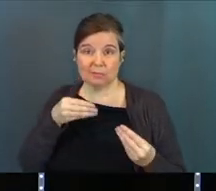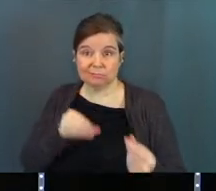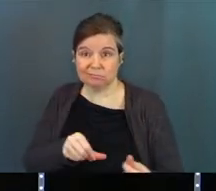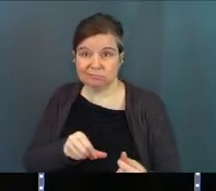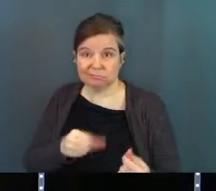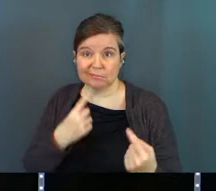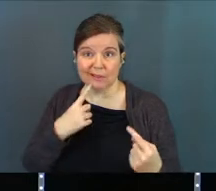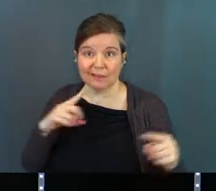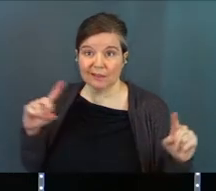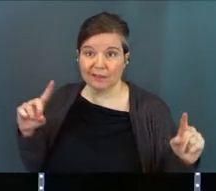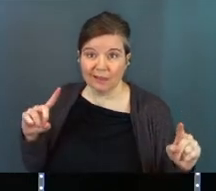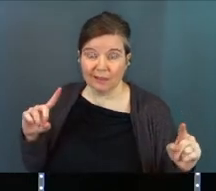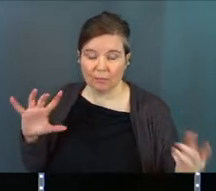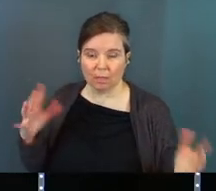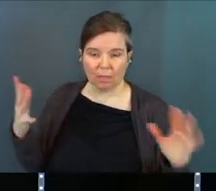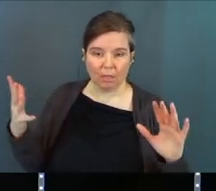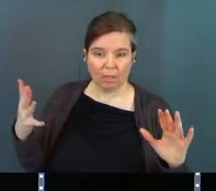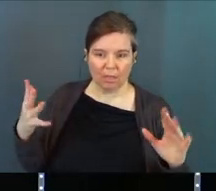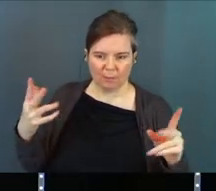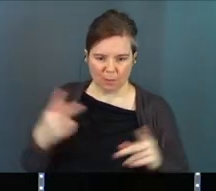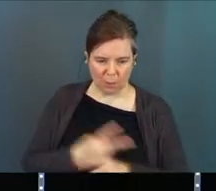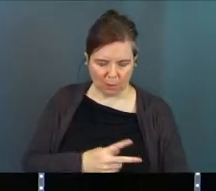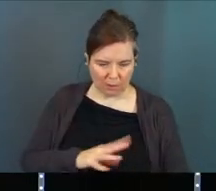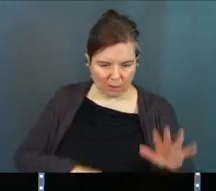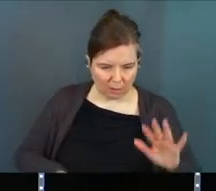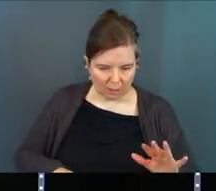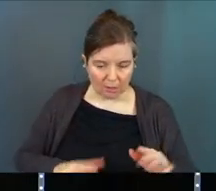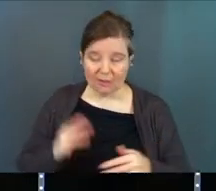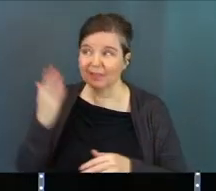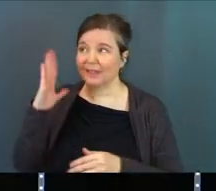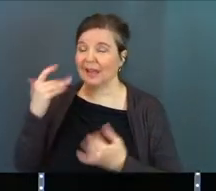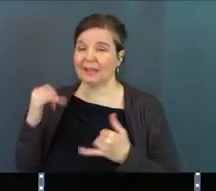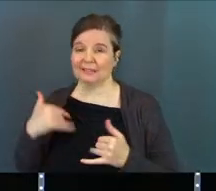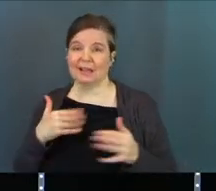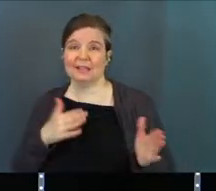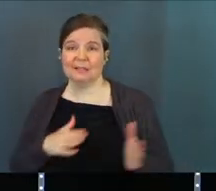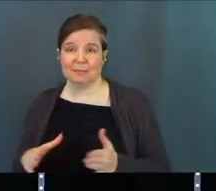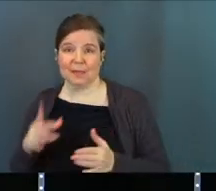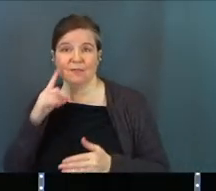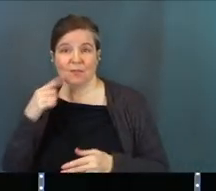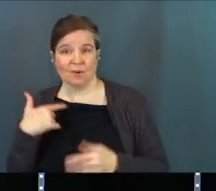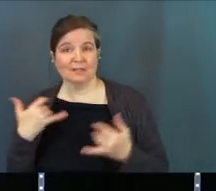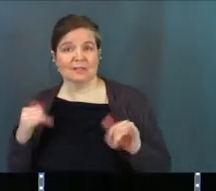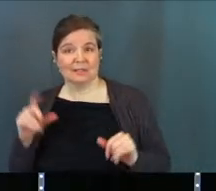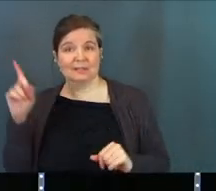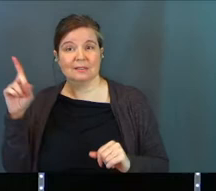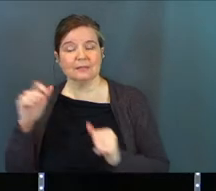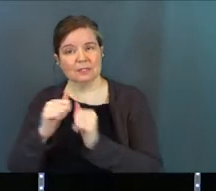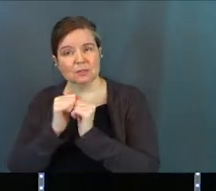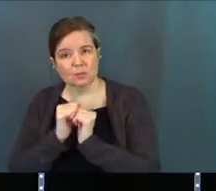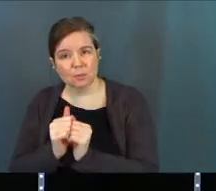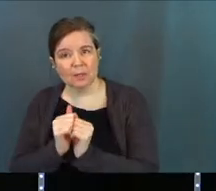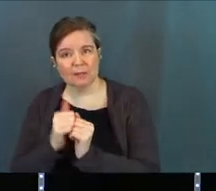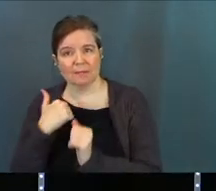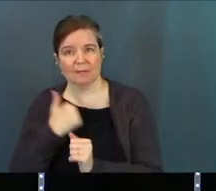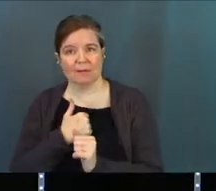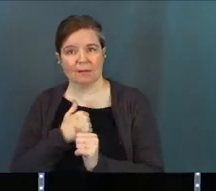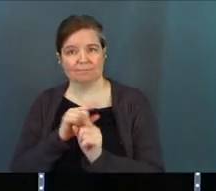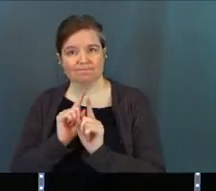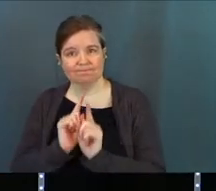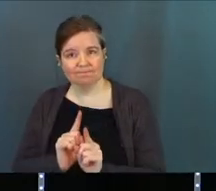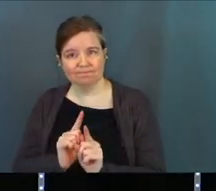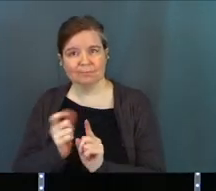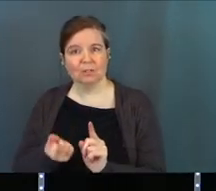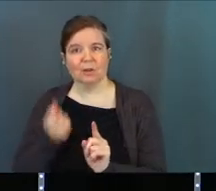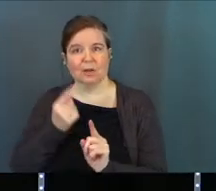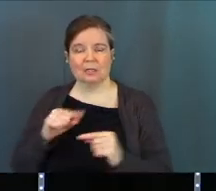hoped, things turn out for the worse sometimes, that God still has a plan for us, that He is with us, that He understands our pain and